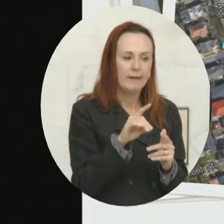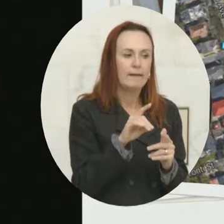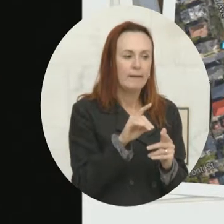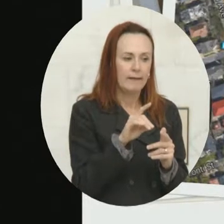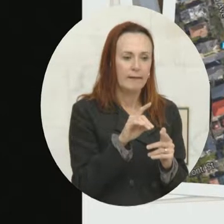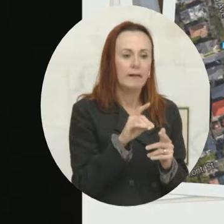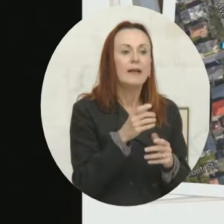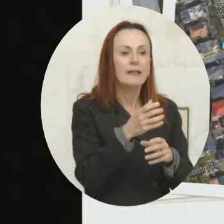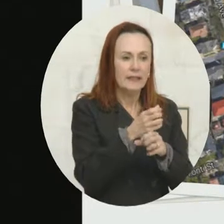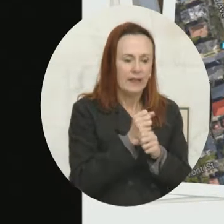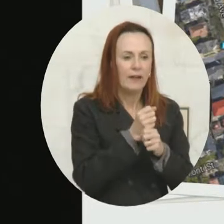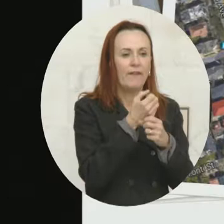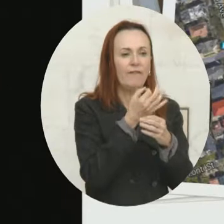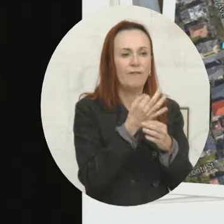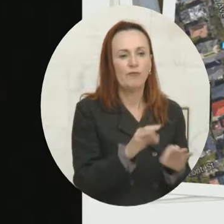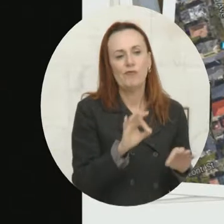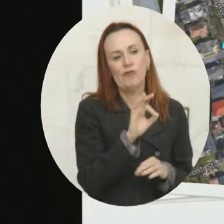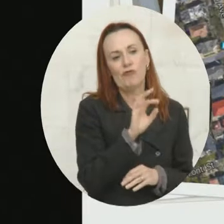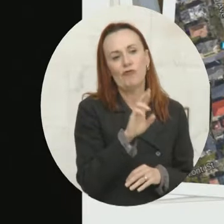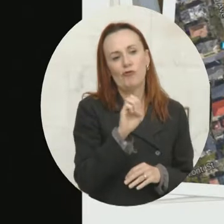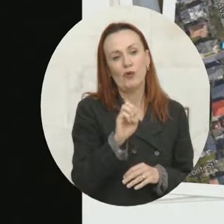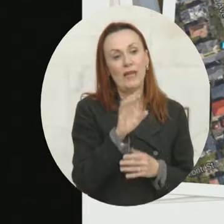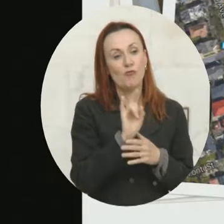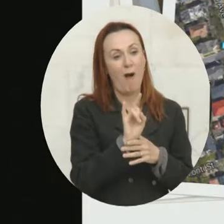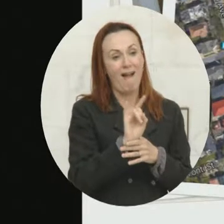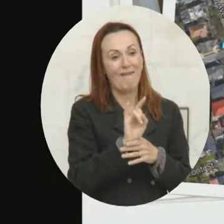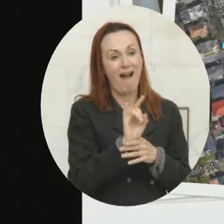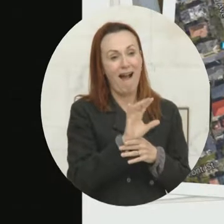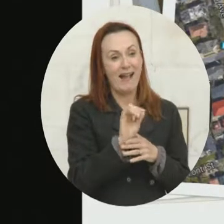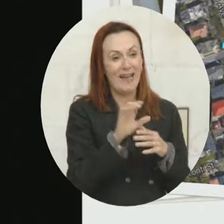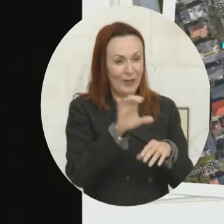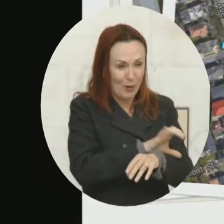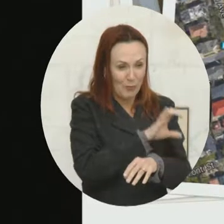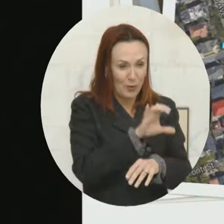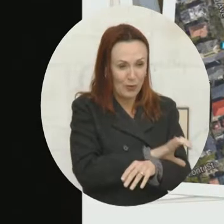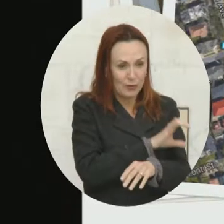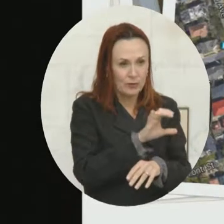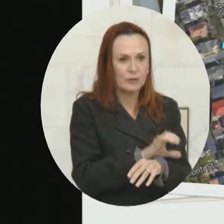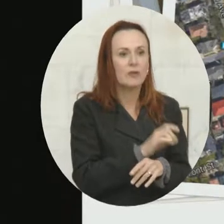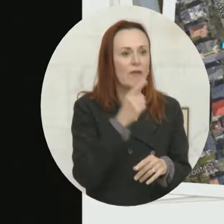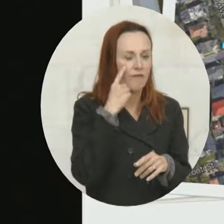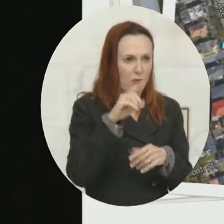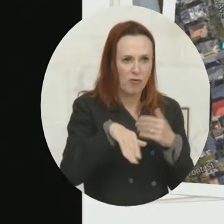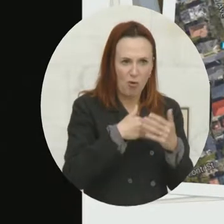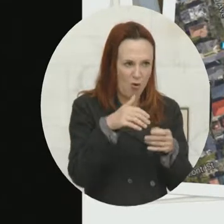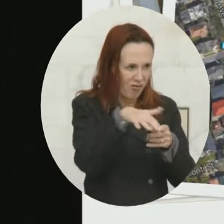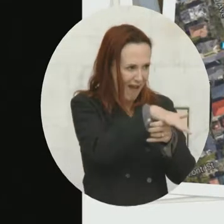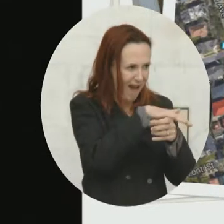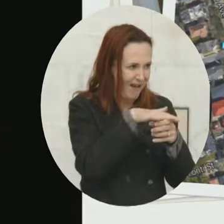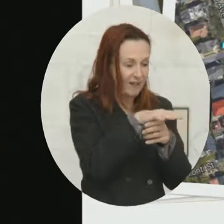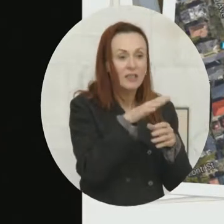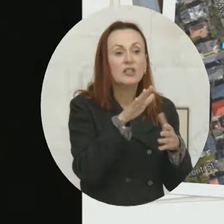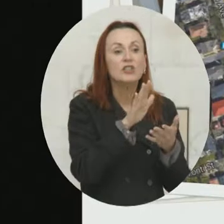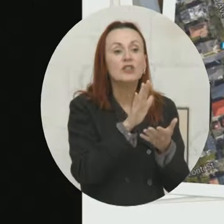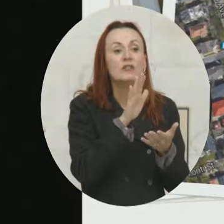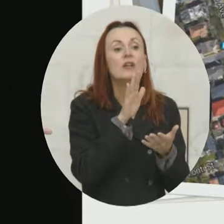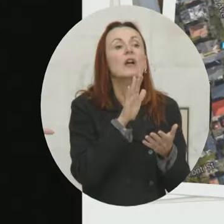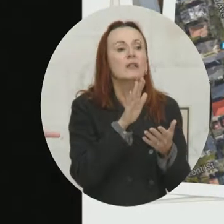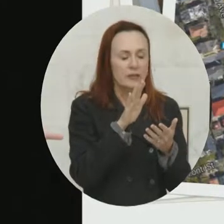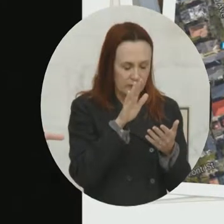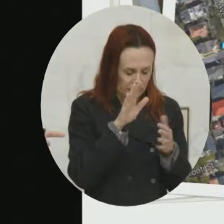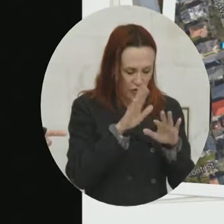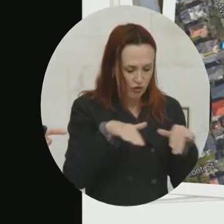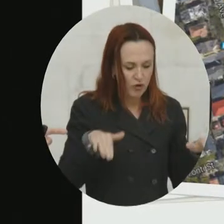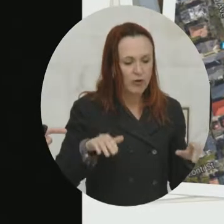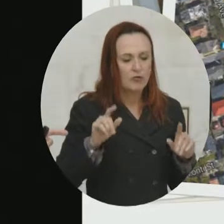free Wi Fi technology and computers to actually line the entire corridor. So when children left the school, they'd have free Wi Fi